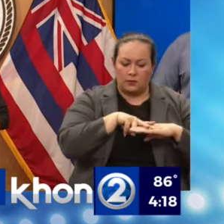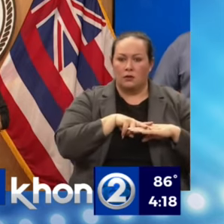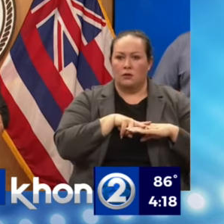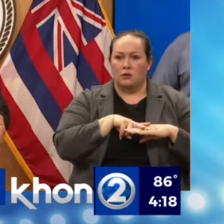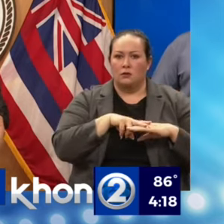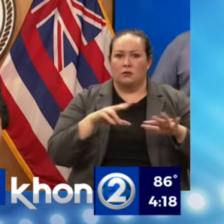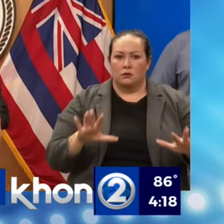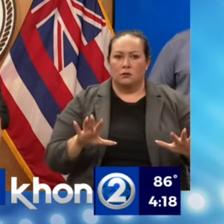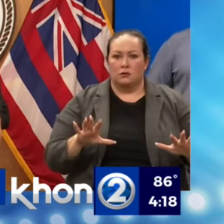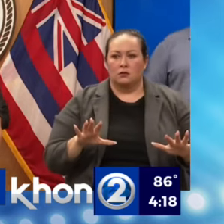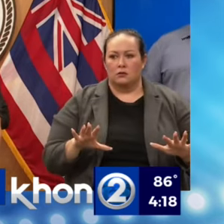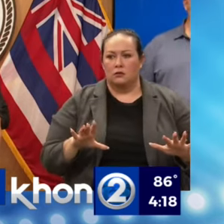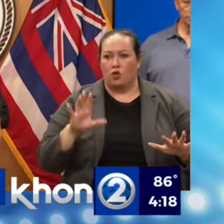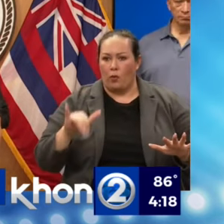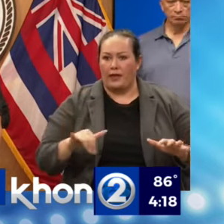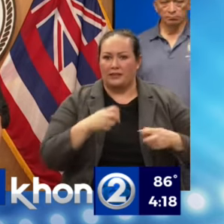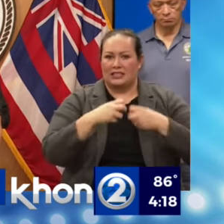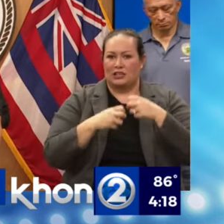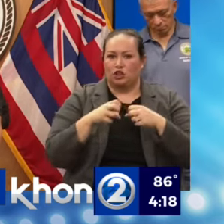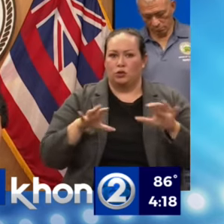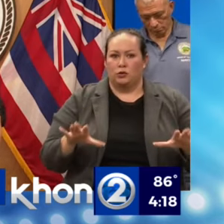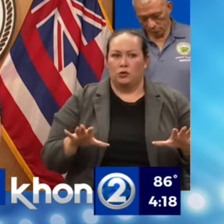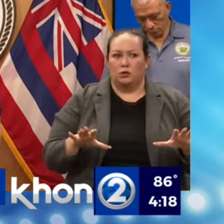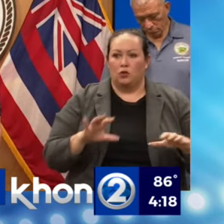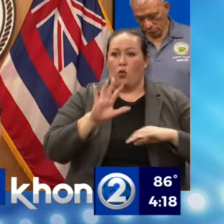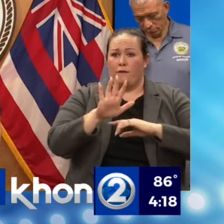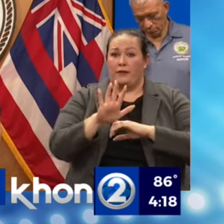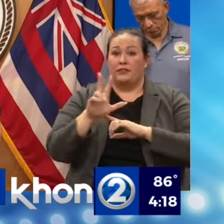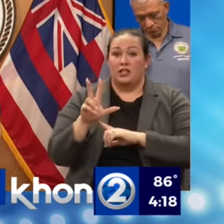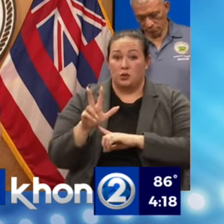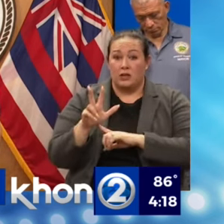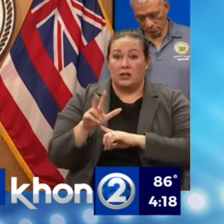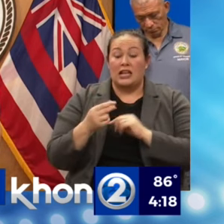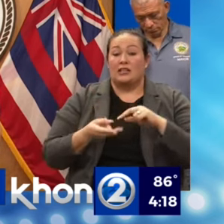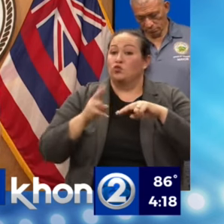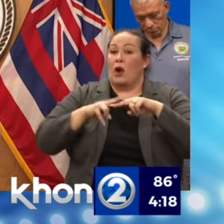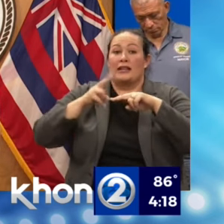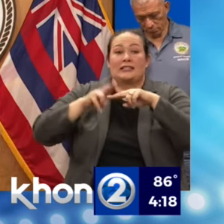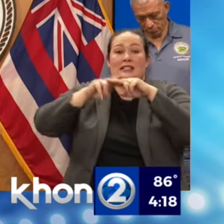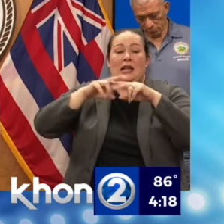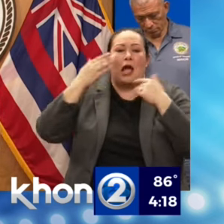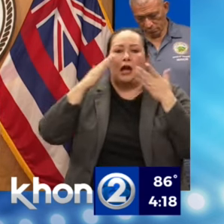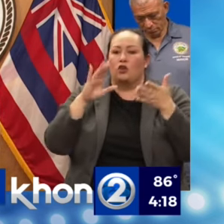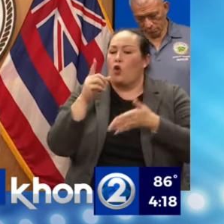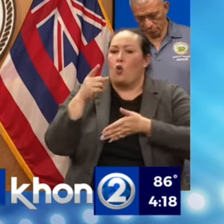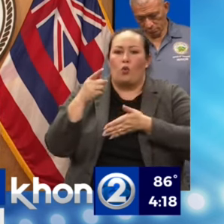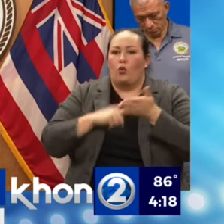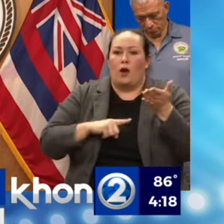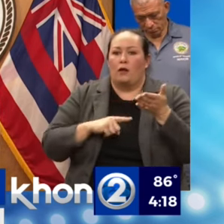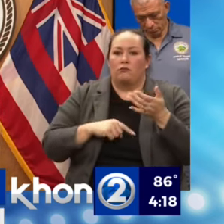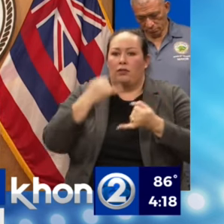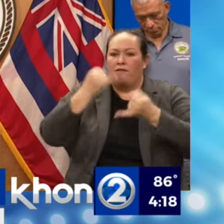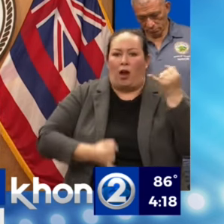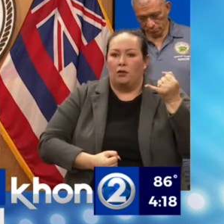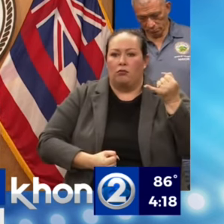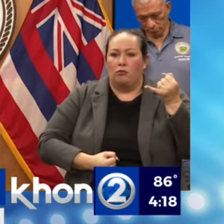so, therein lies part of the issue. So, it's 53. It is rising. I do not know what the final number is going to be.